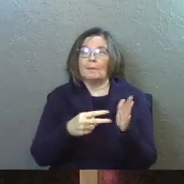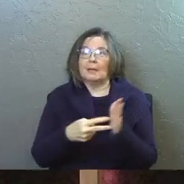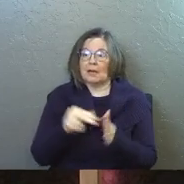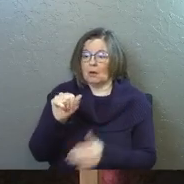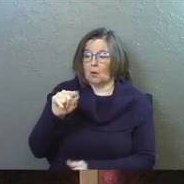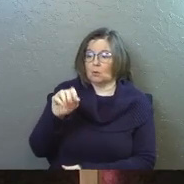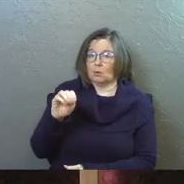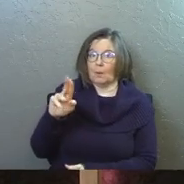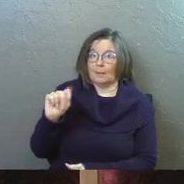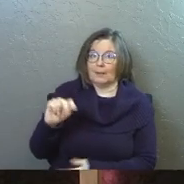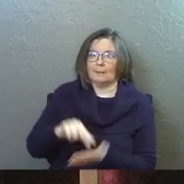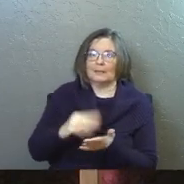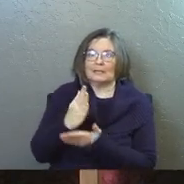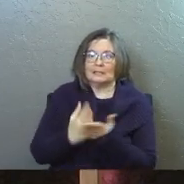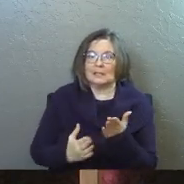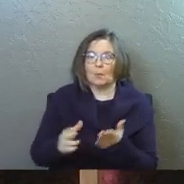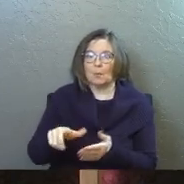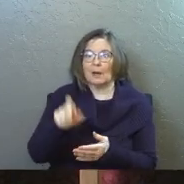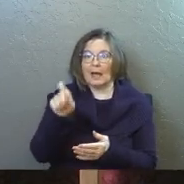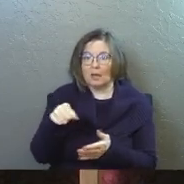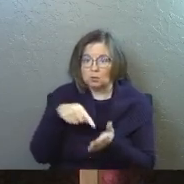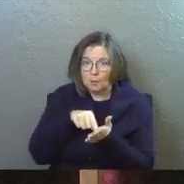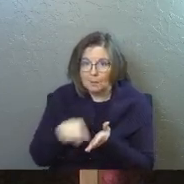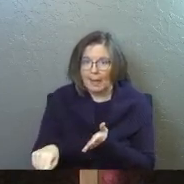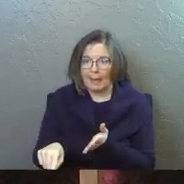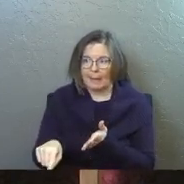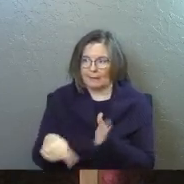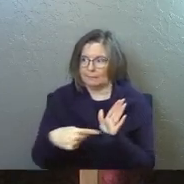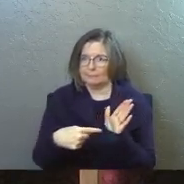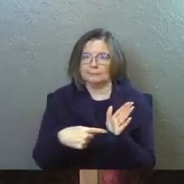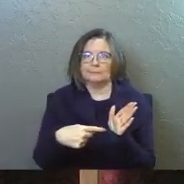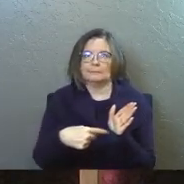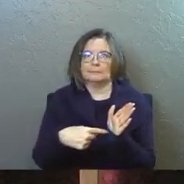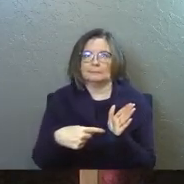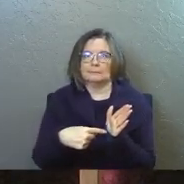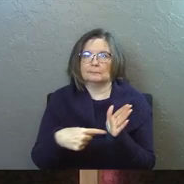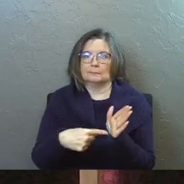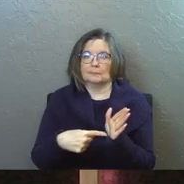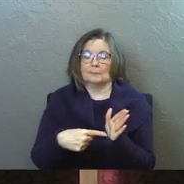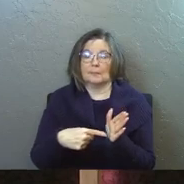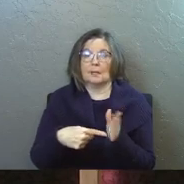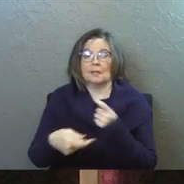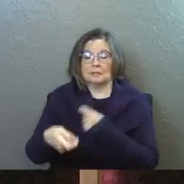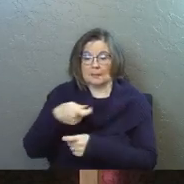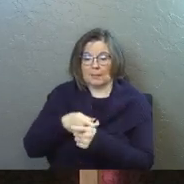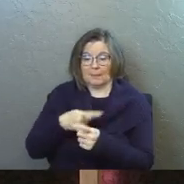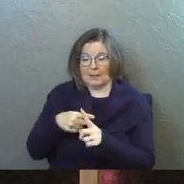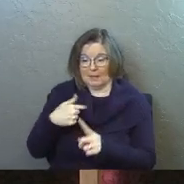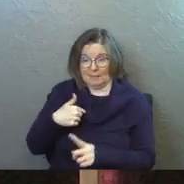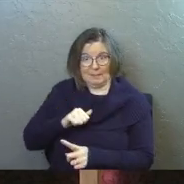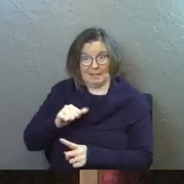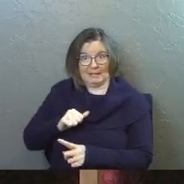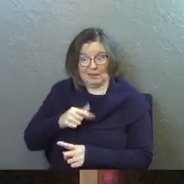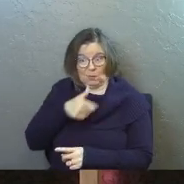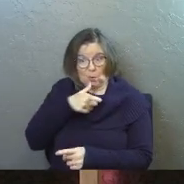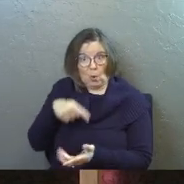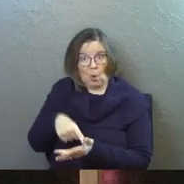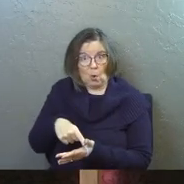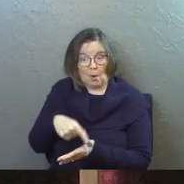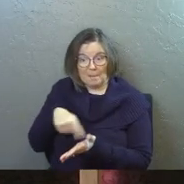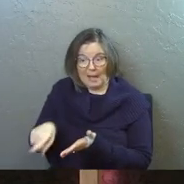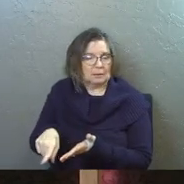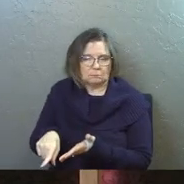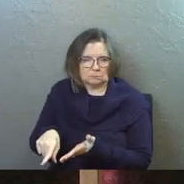debt. You got to pay it. Atonement substitutionary is you don't pay it yourself. Someone comes in as your sub